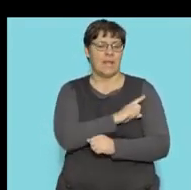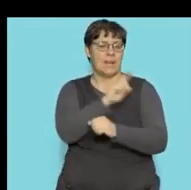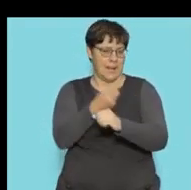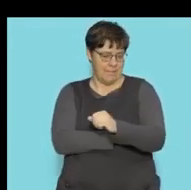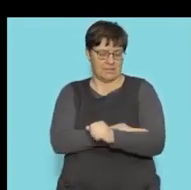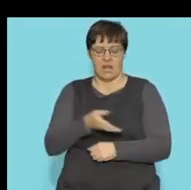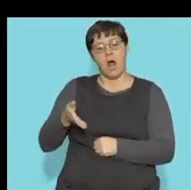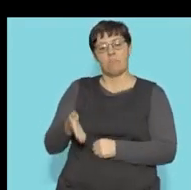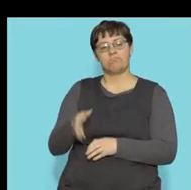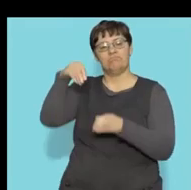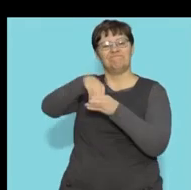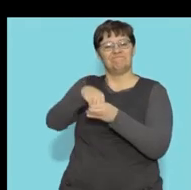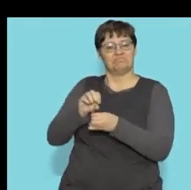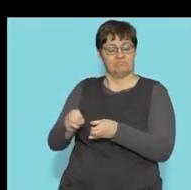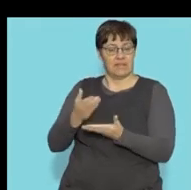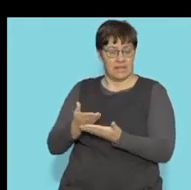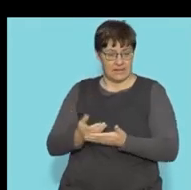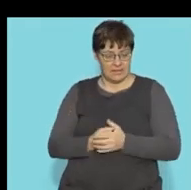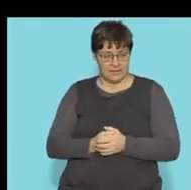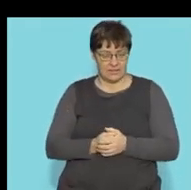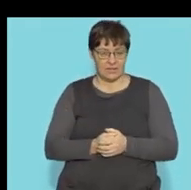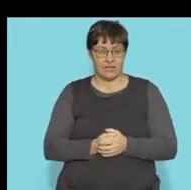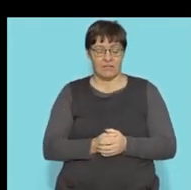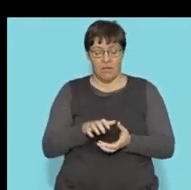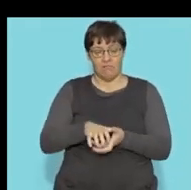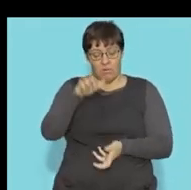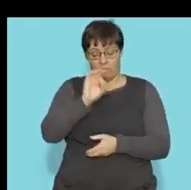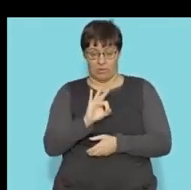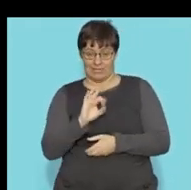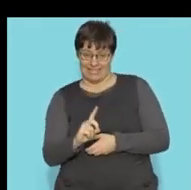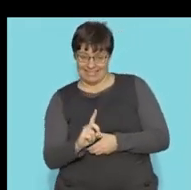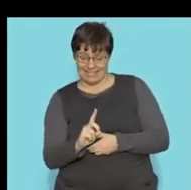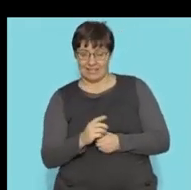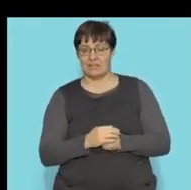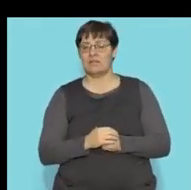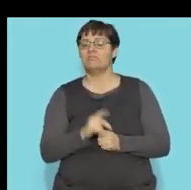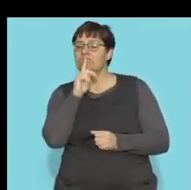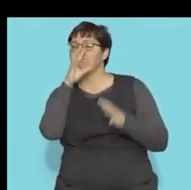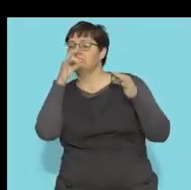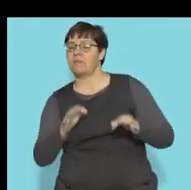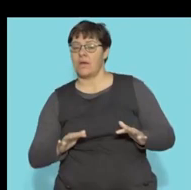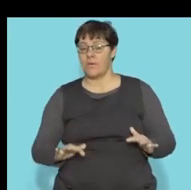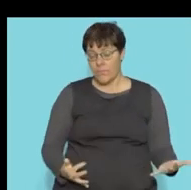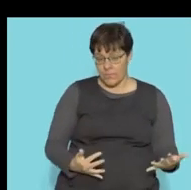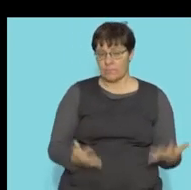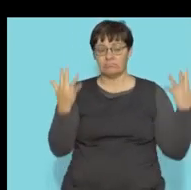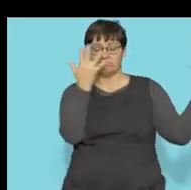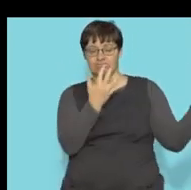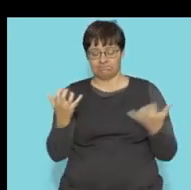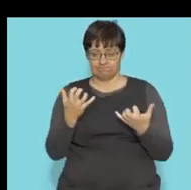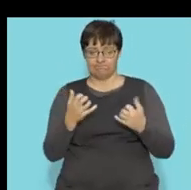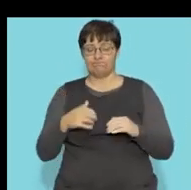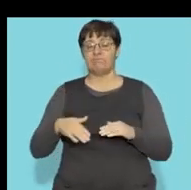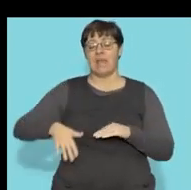that the shape has. The volume of a three-dimensional shape is determined by working out the